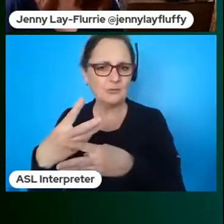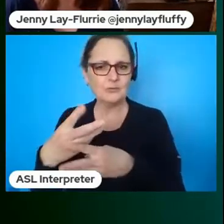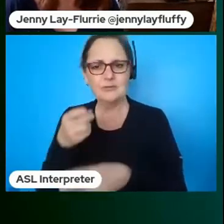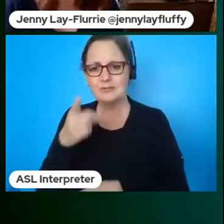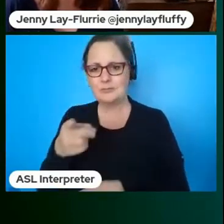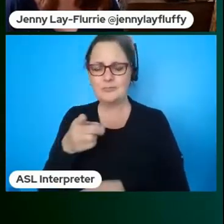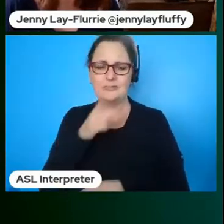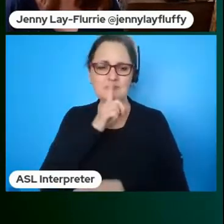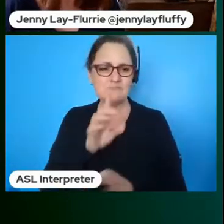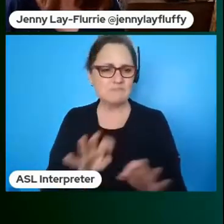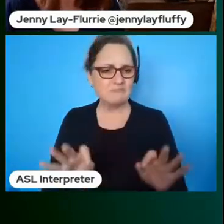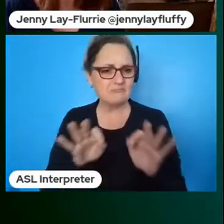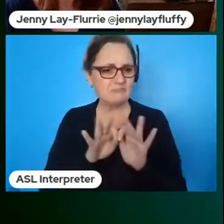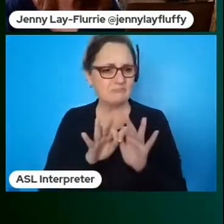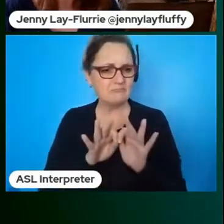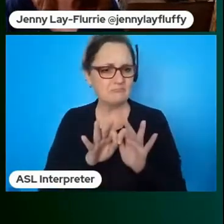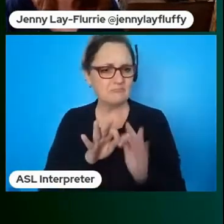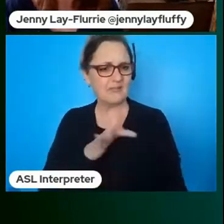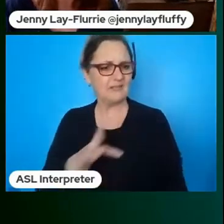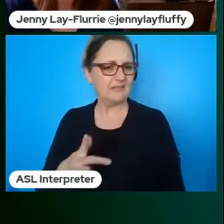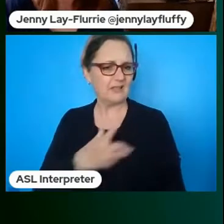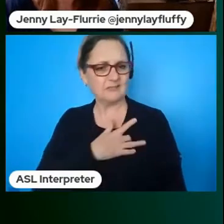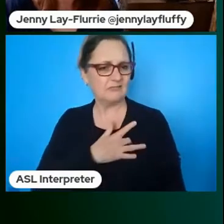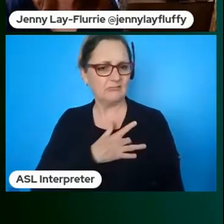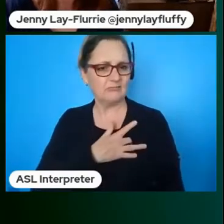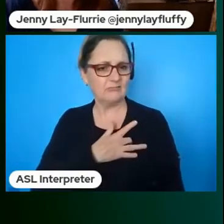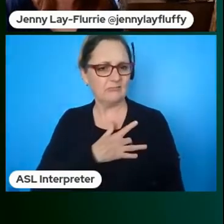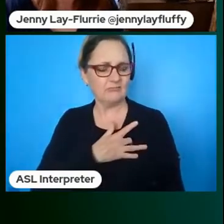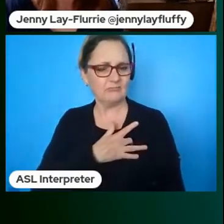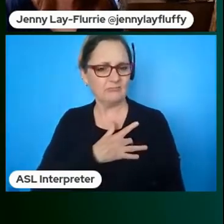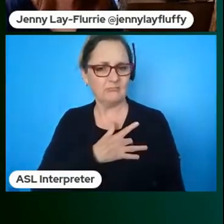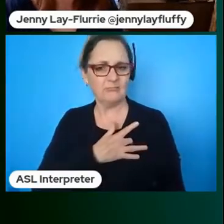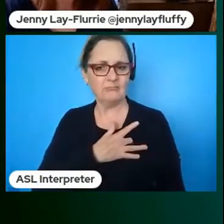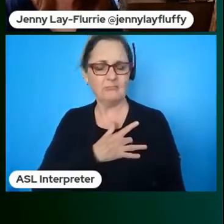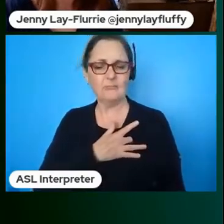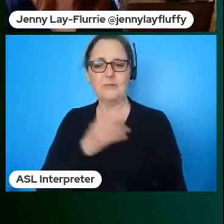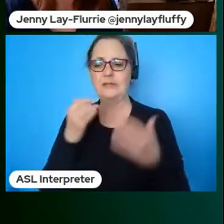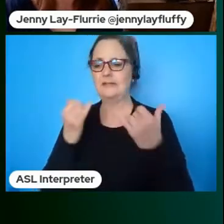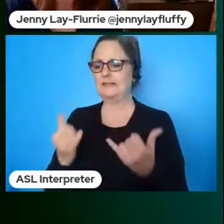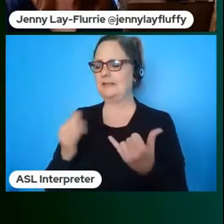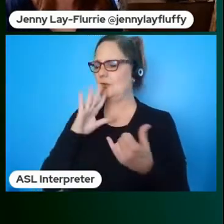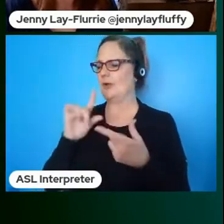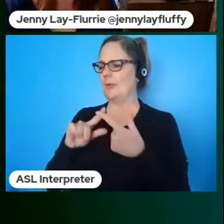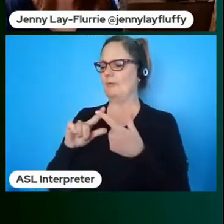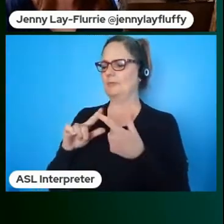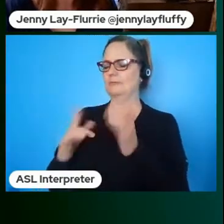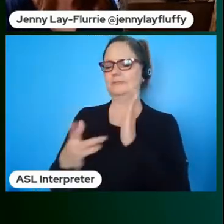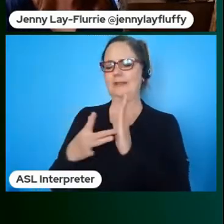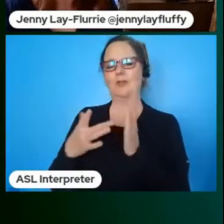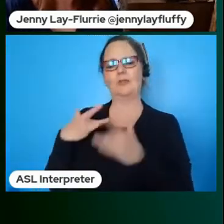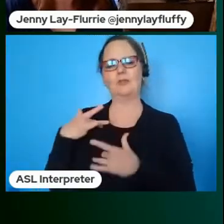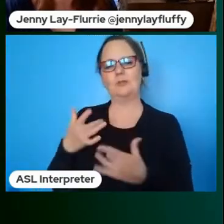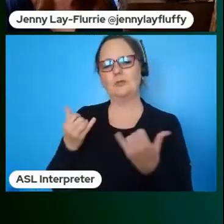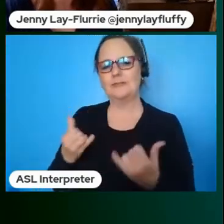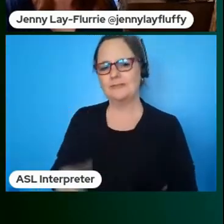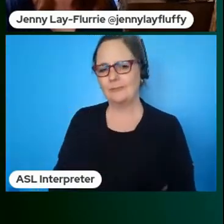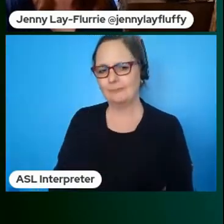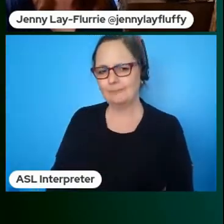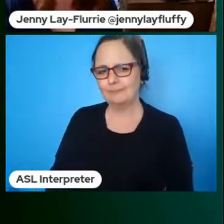heart of it if i flick to a couple of the technology trends let me cover a couple of those for a second first one